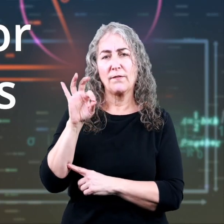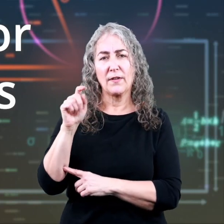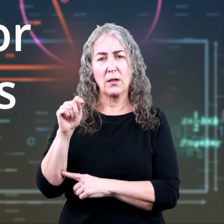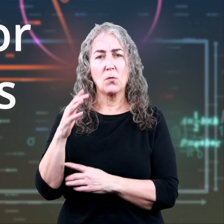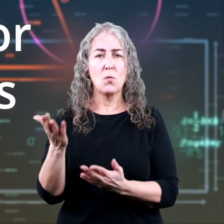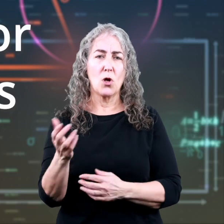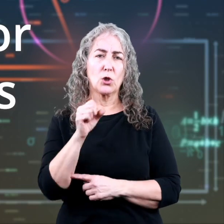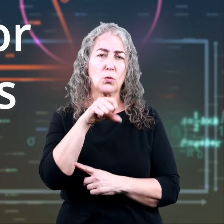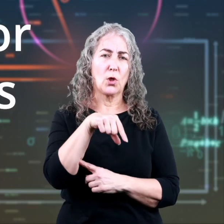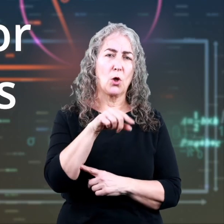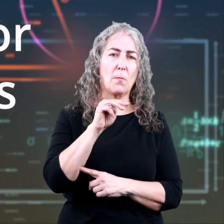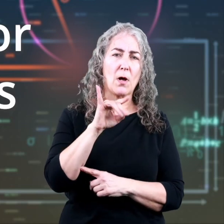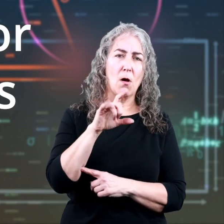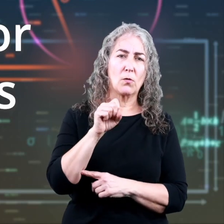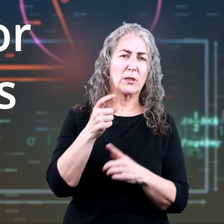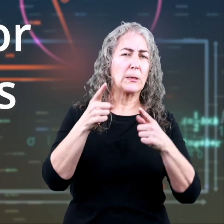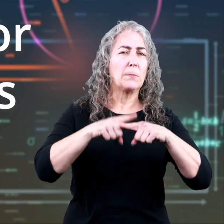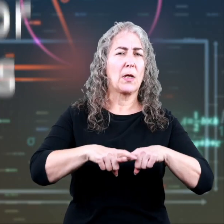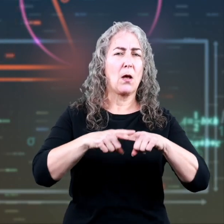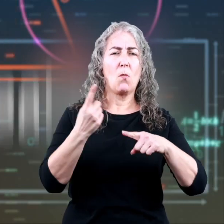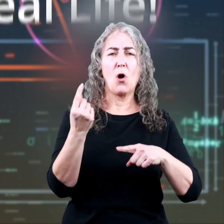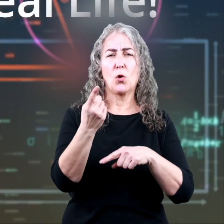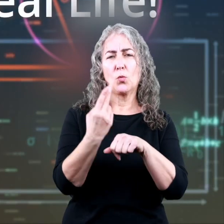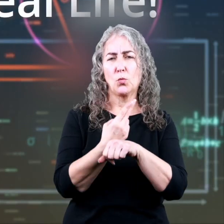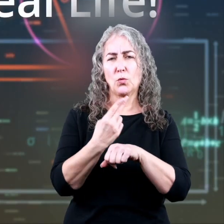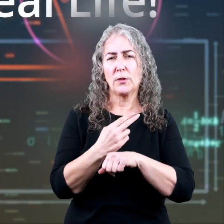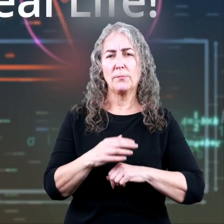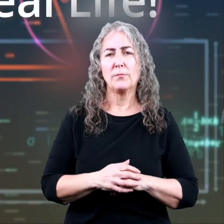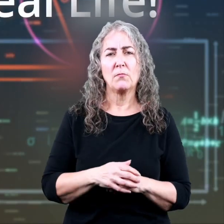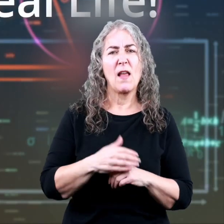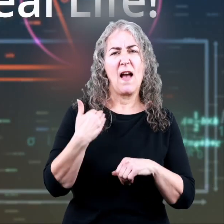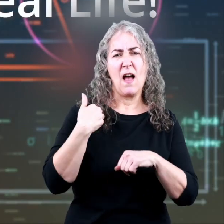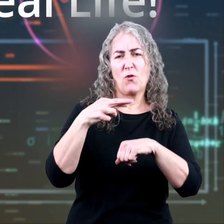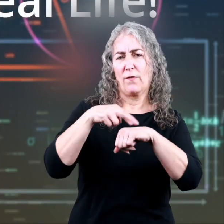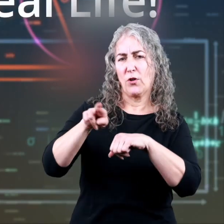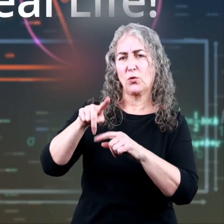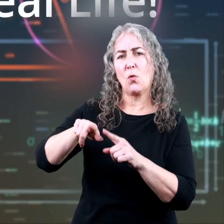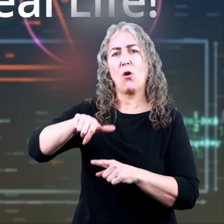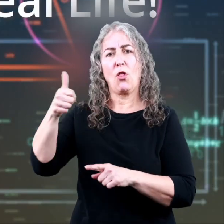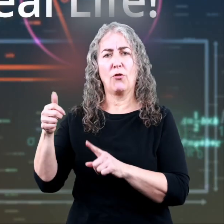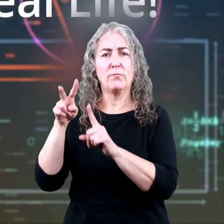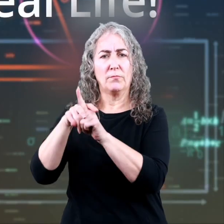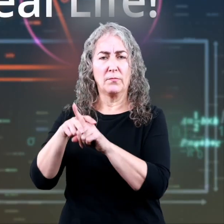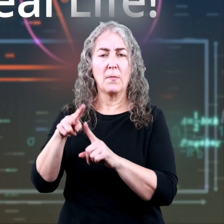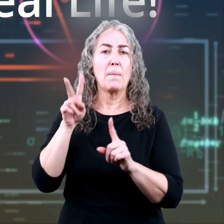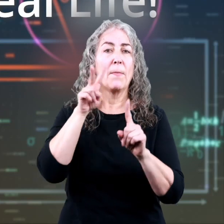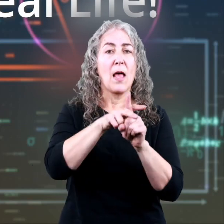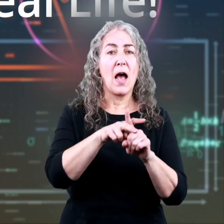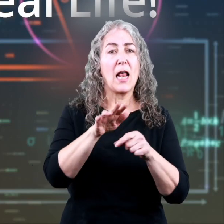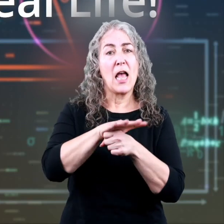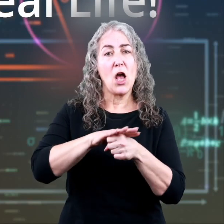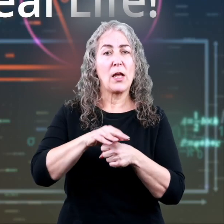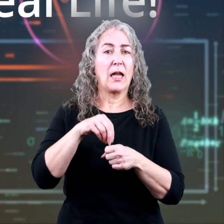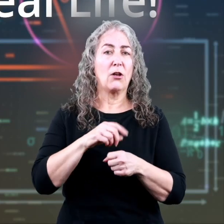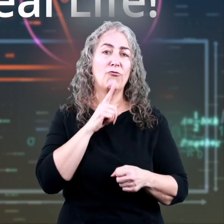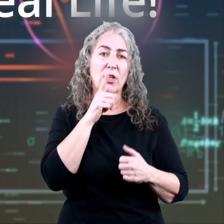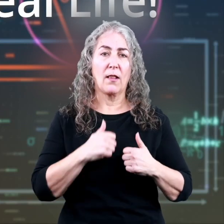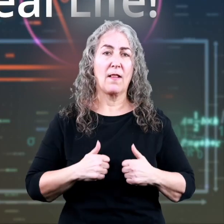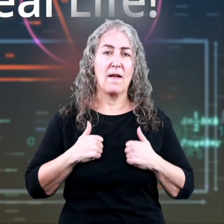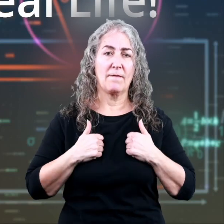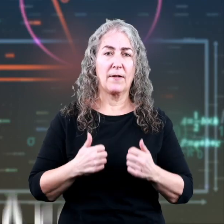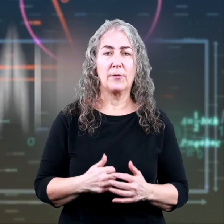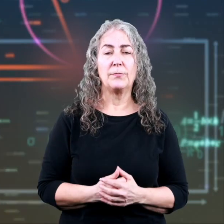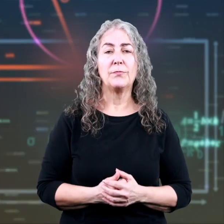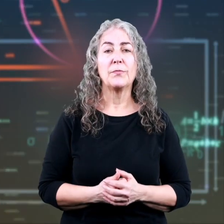square miles, depending on what units you're using. For more on that, refer to our other video called, Applying Area in Real